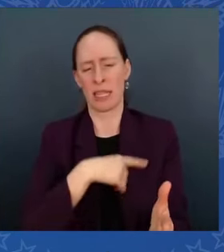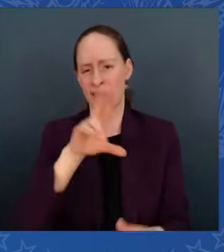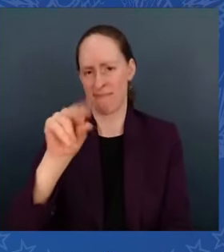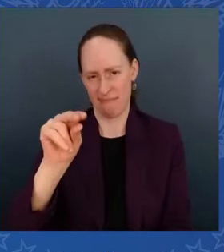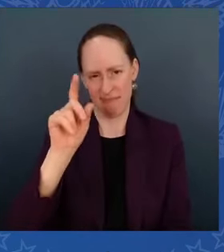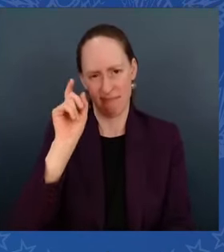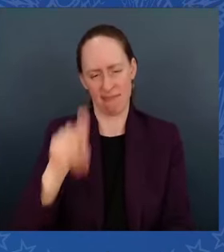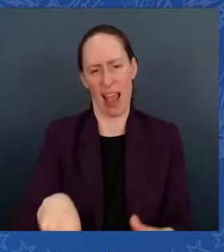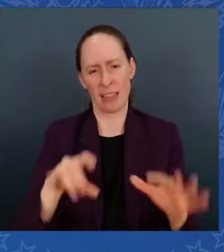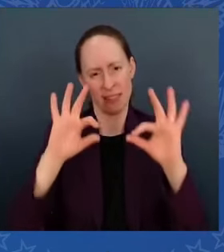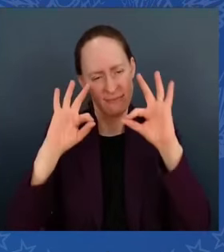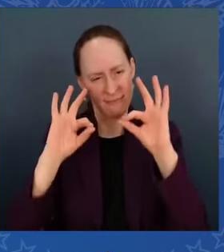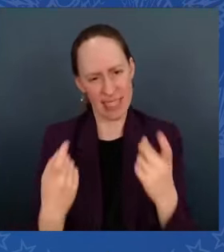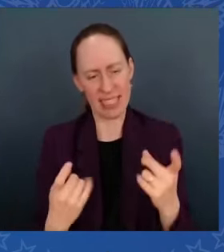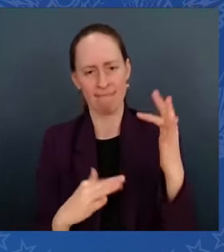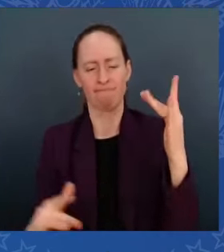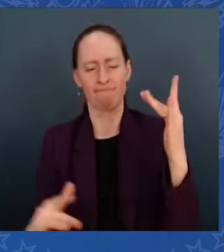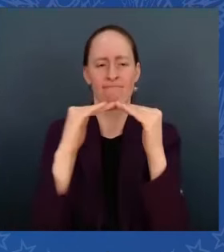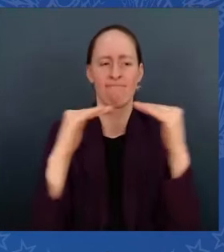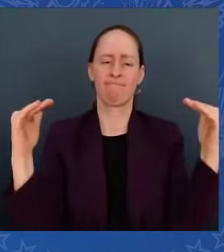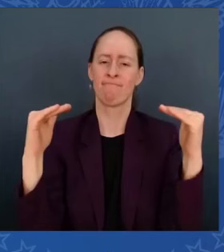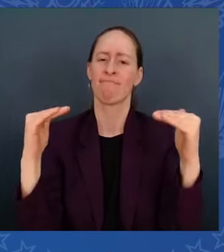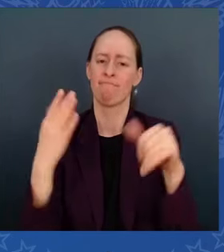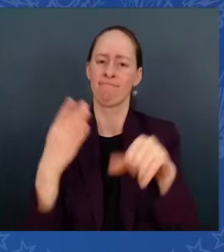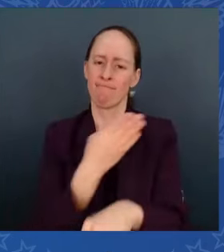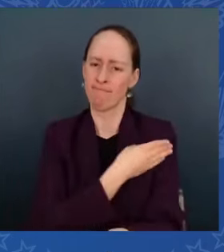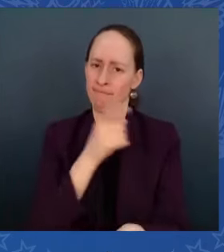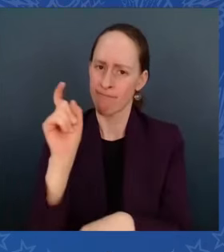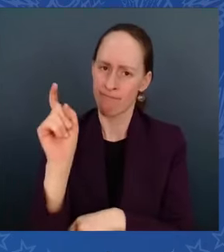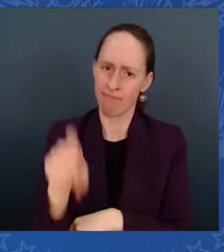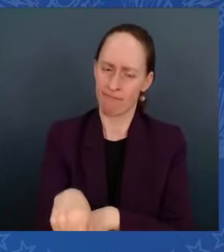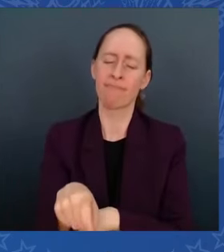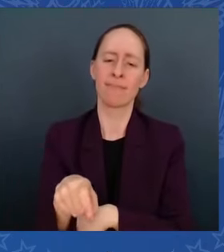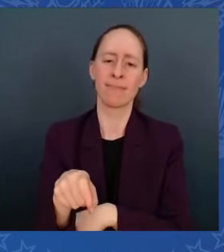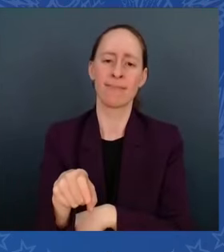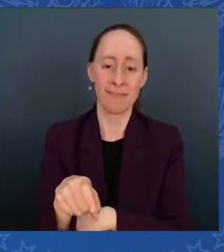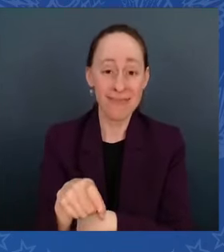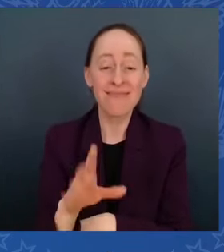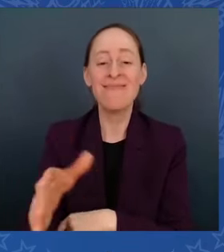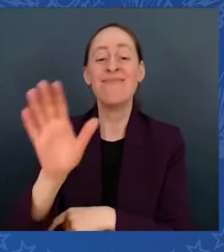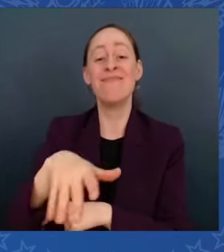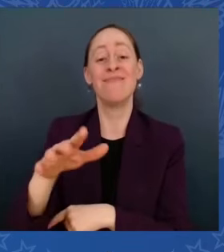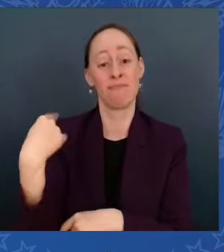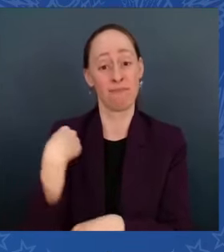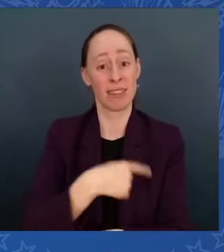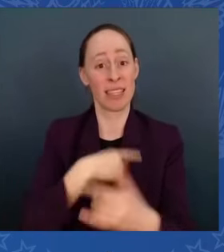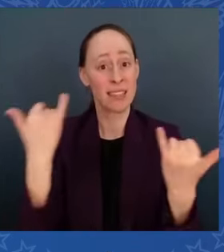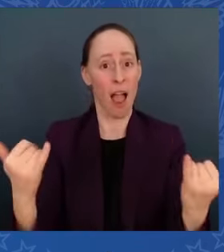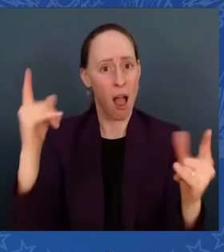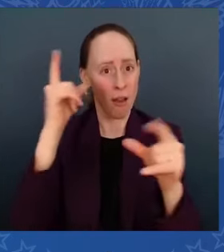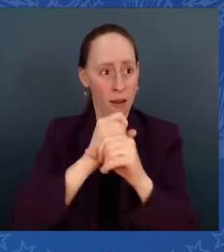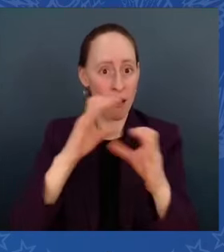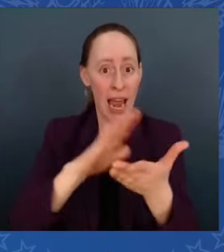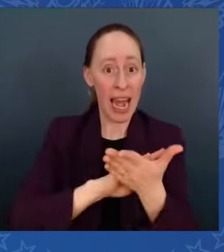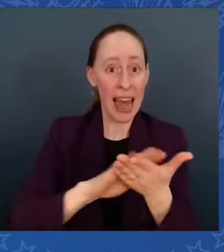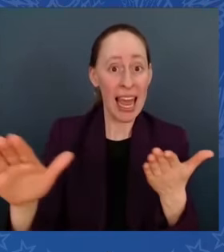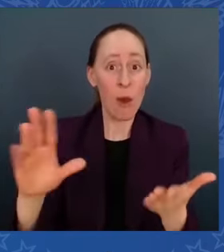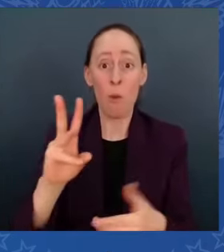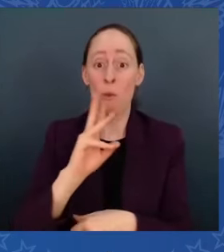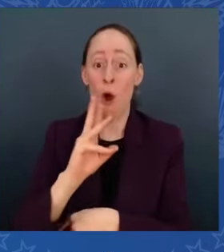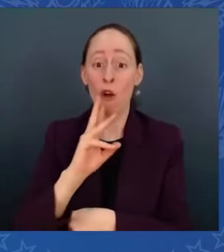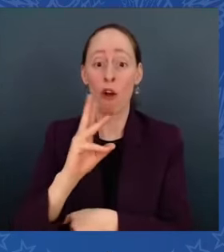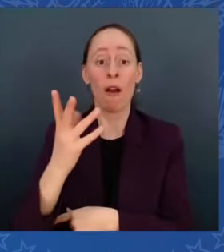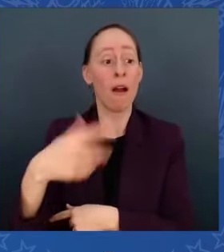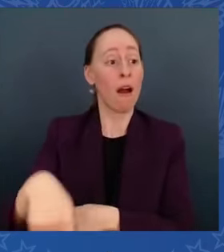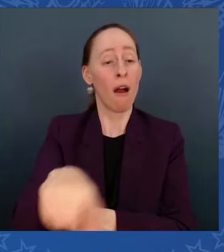And when we do, we'll mean clean water, healthier communities, peace of mind, and jobs befitting those